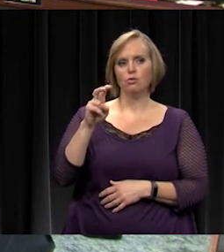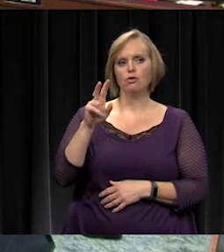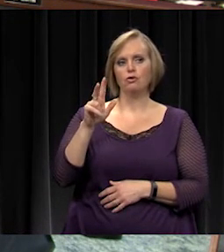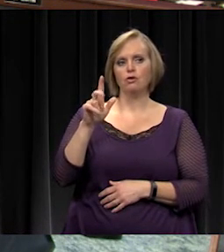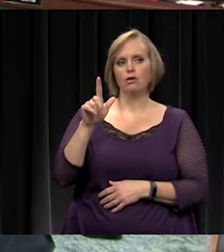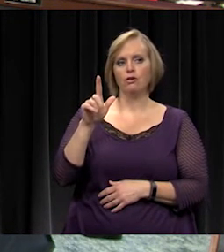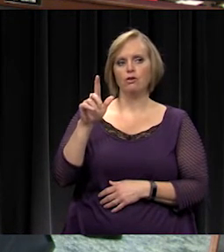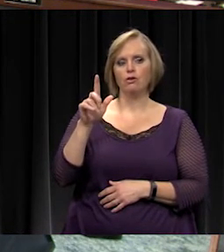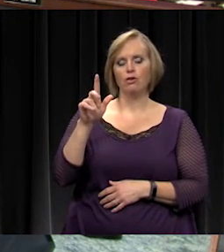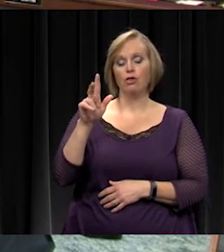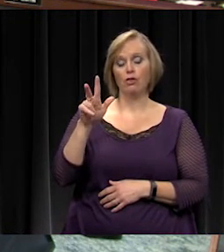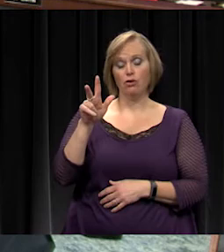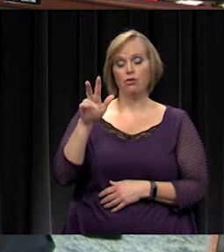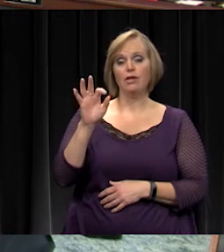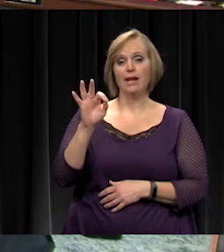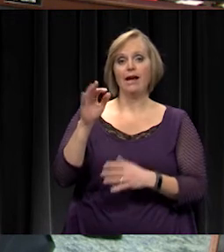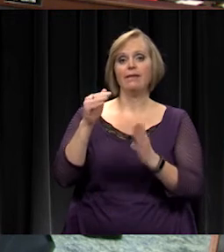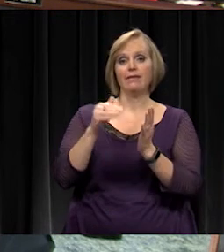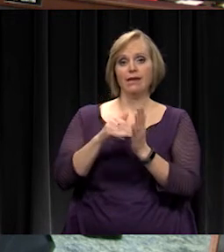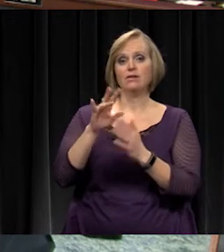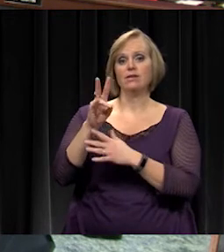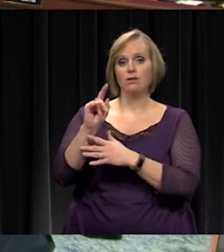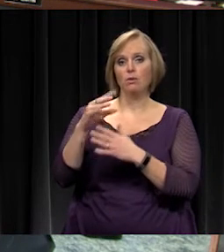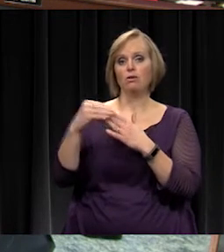as presented. Second.